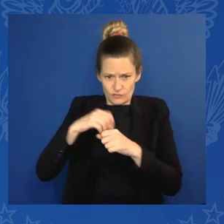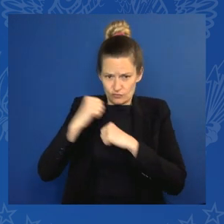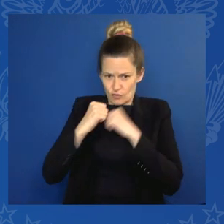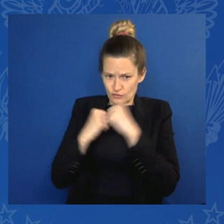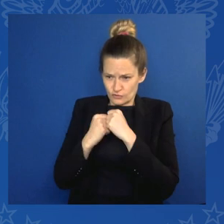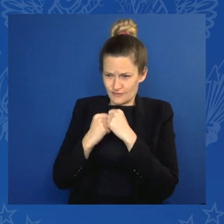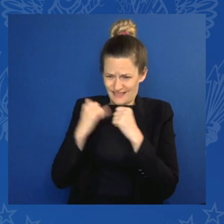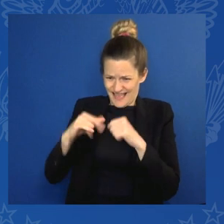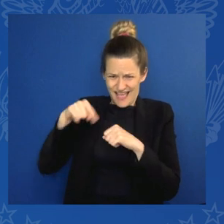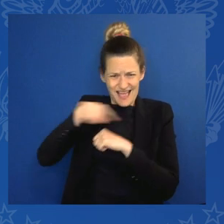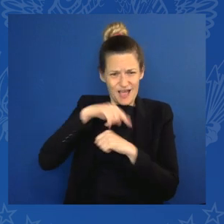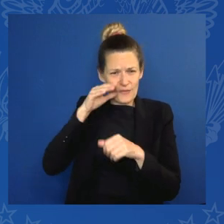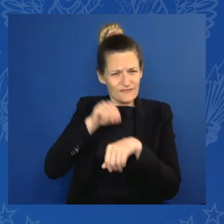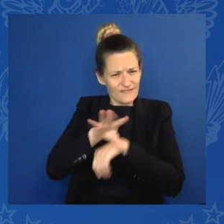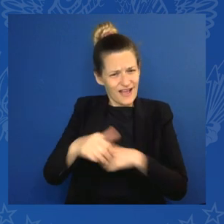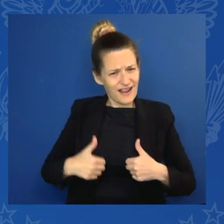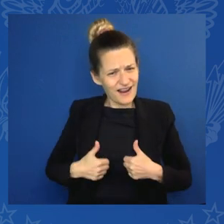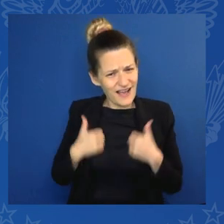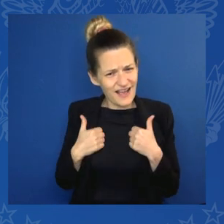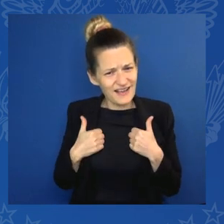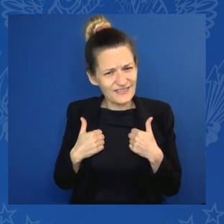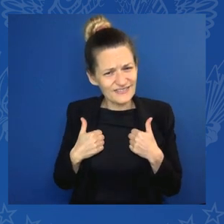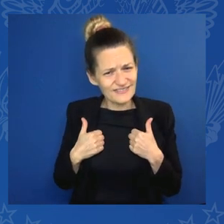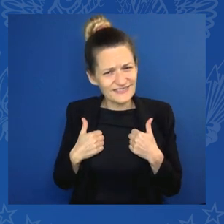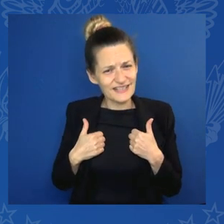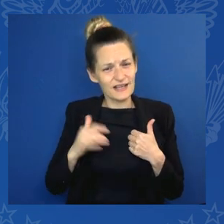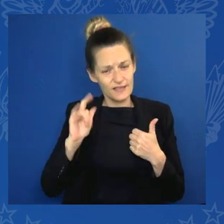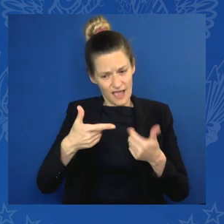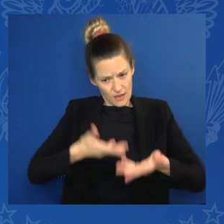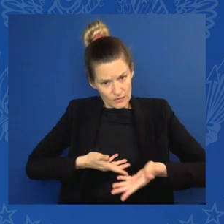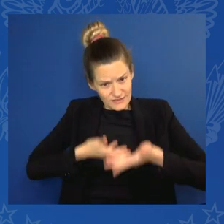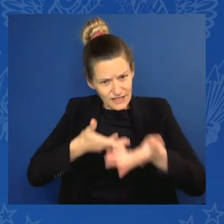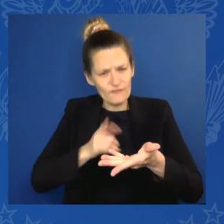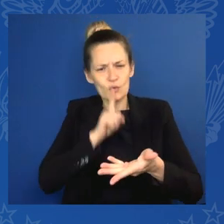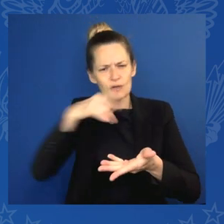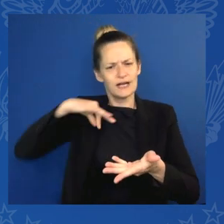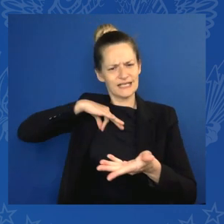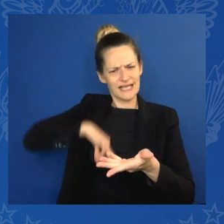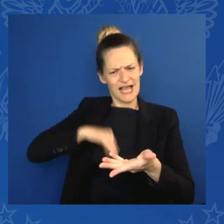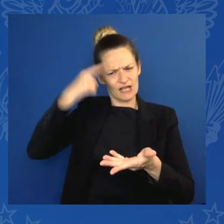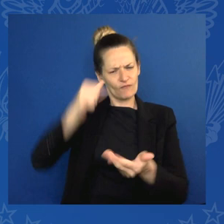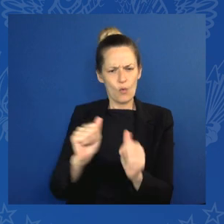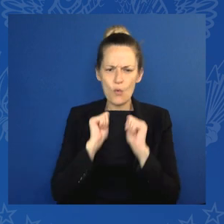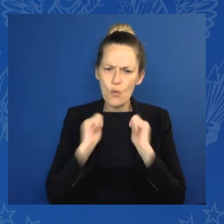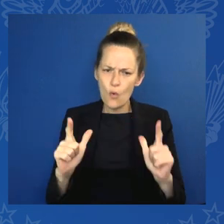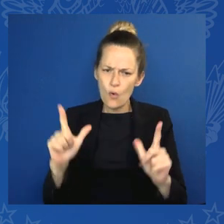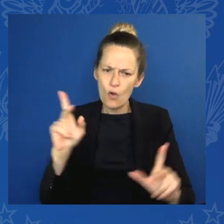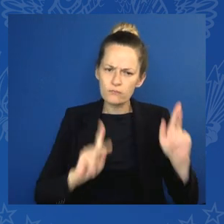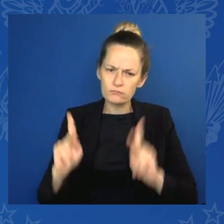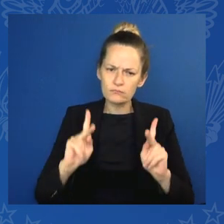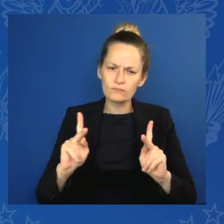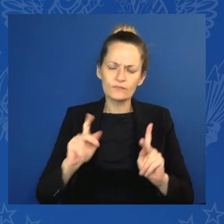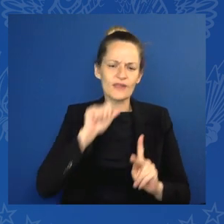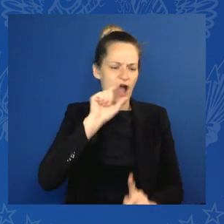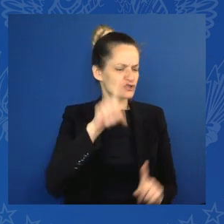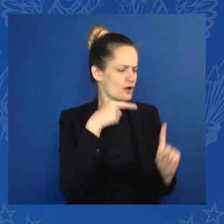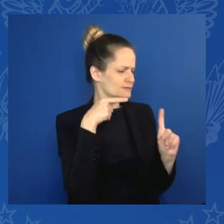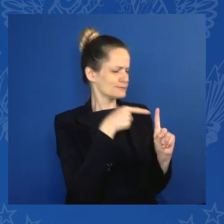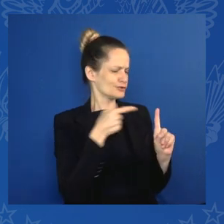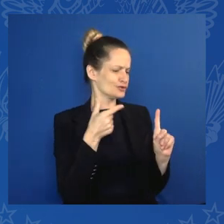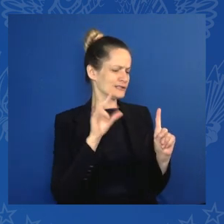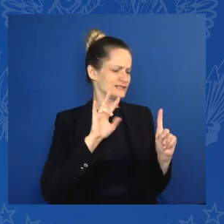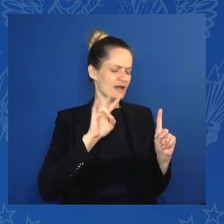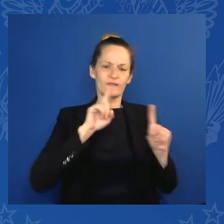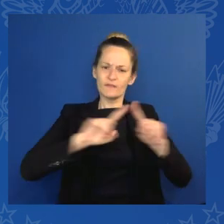for all of our people, not just the G7, all of our people. Today, we officially launched the